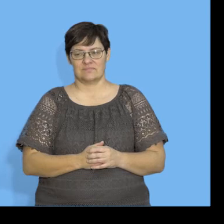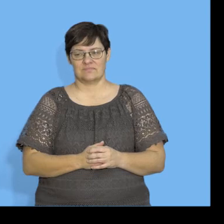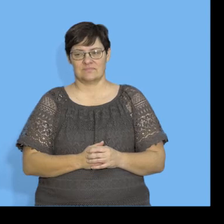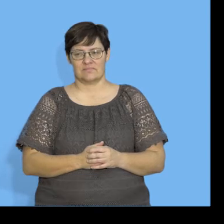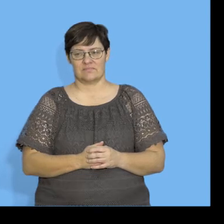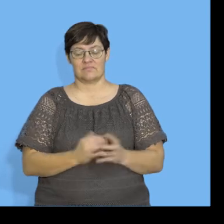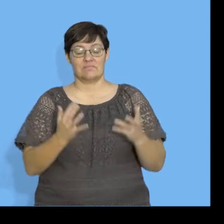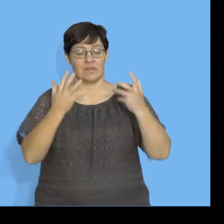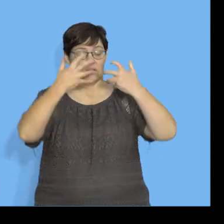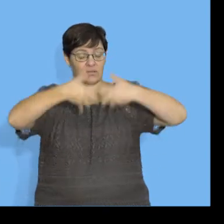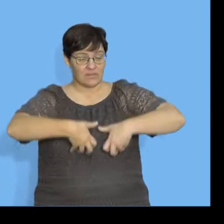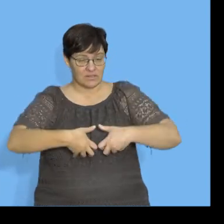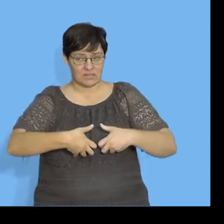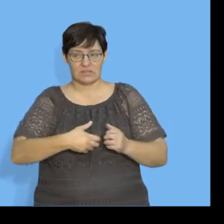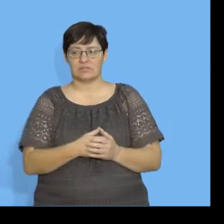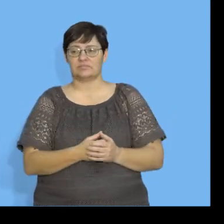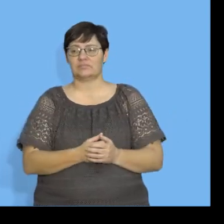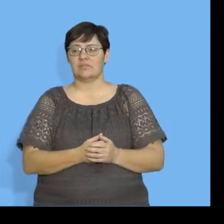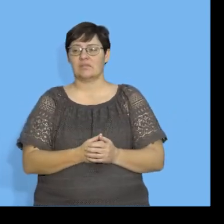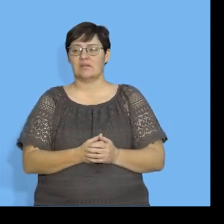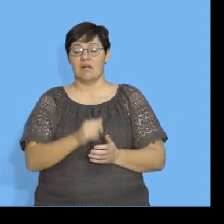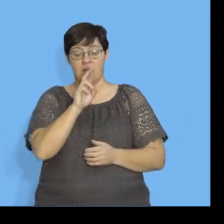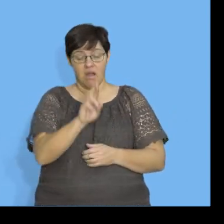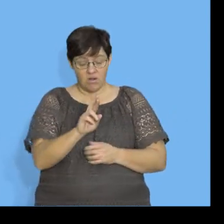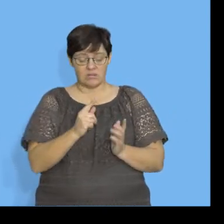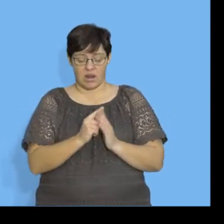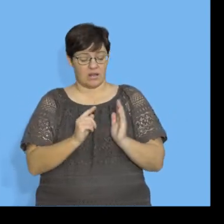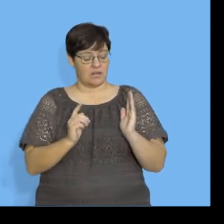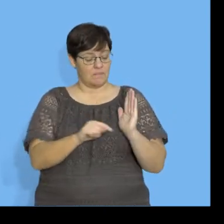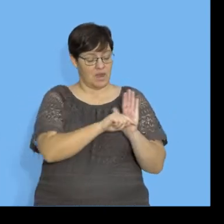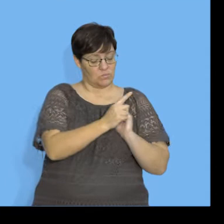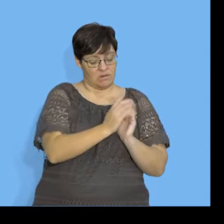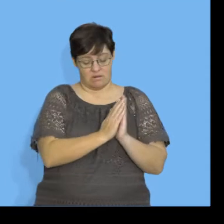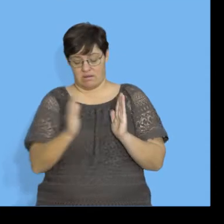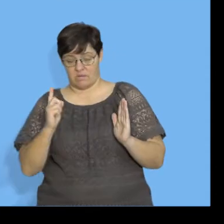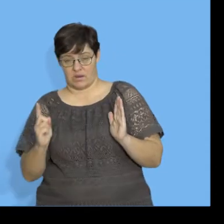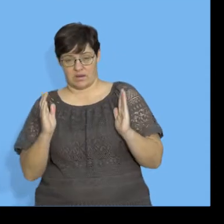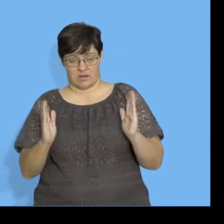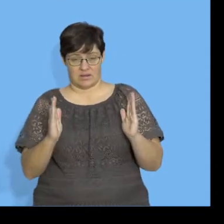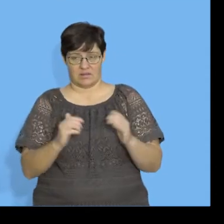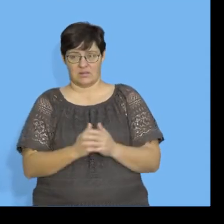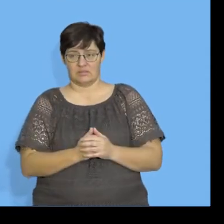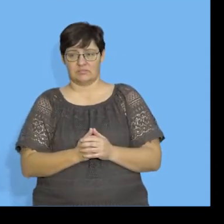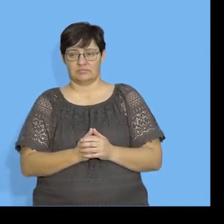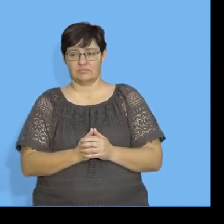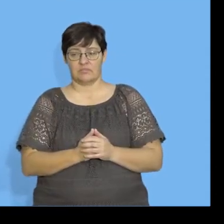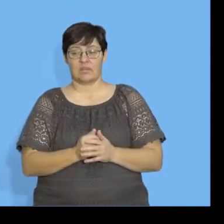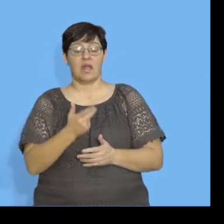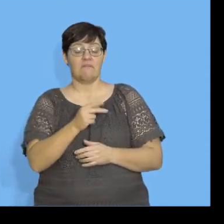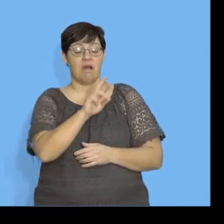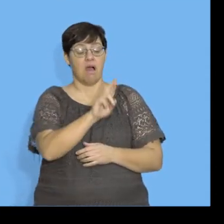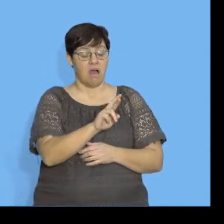Now, correlation coefficient, we said, is between minus 1 and 1. So, when